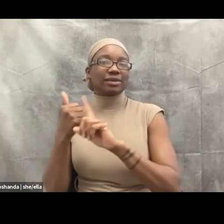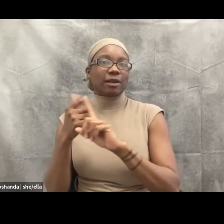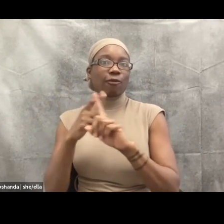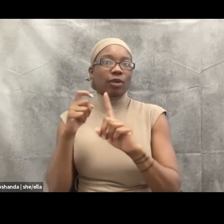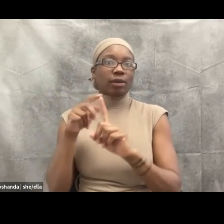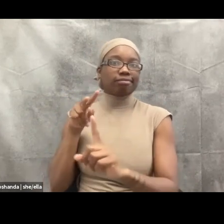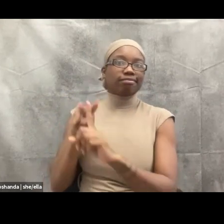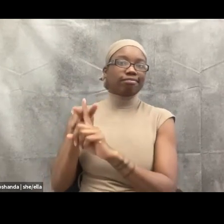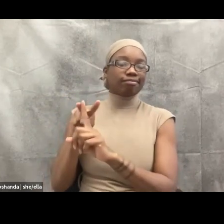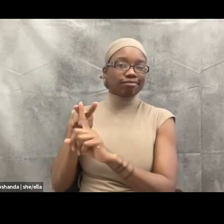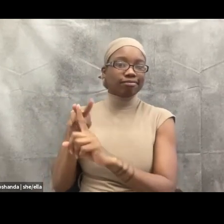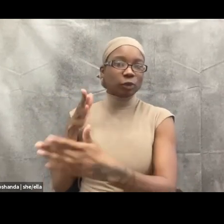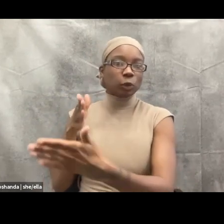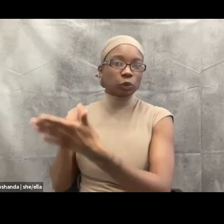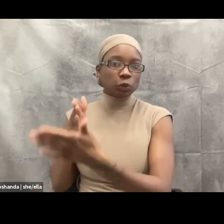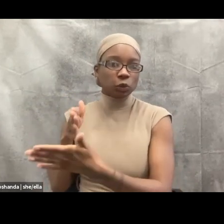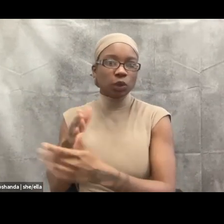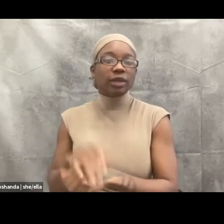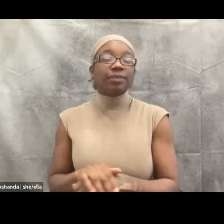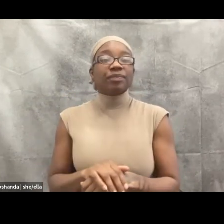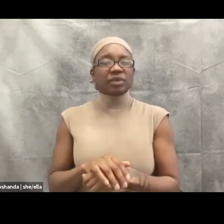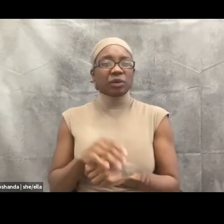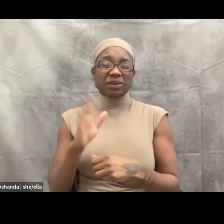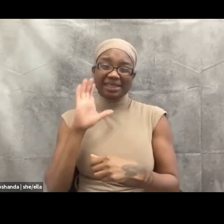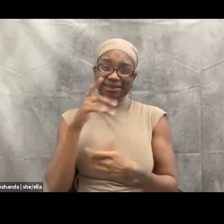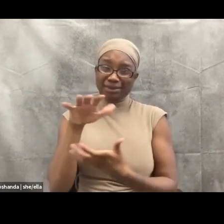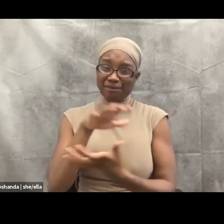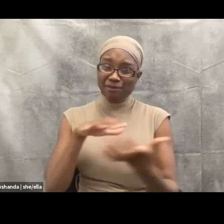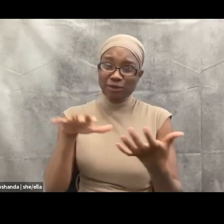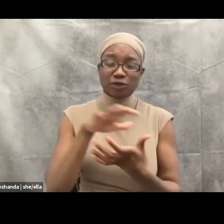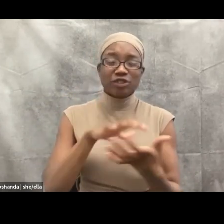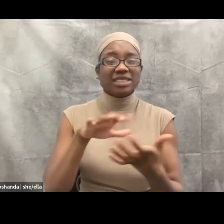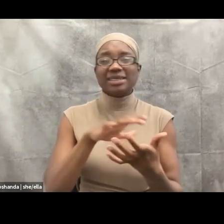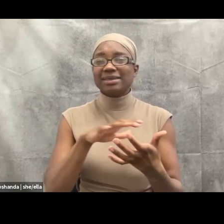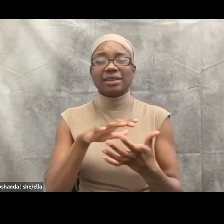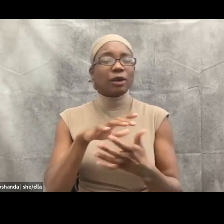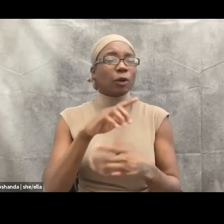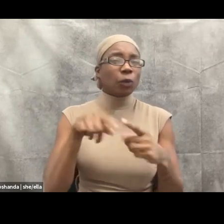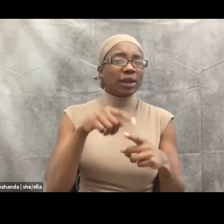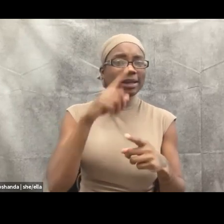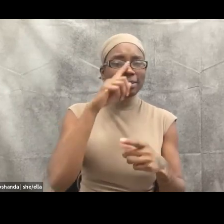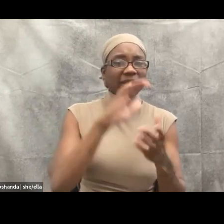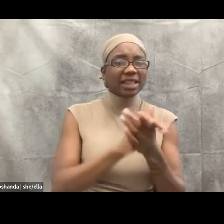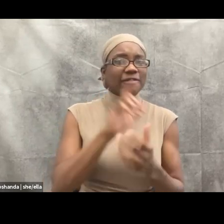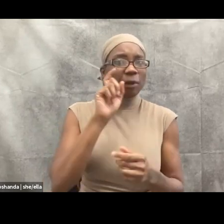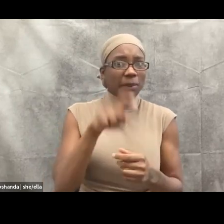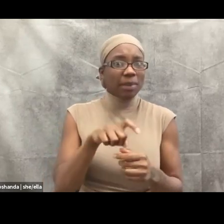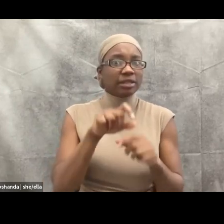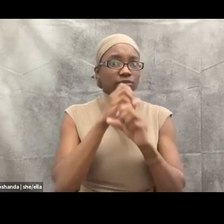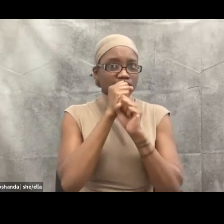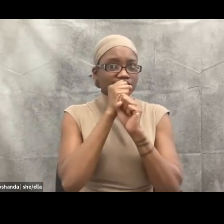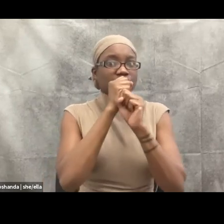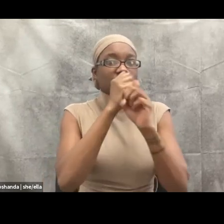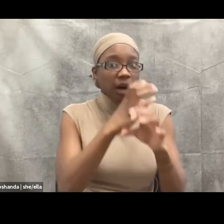instances when clinicians are being required legally to break confidentiality versus, uh, or write a mental health